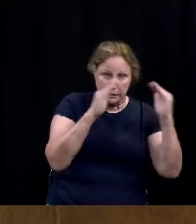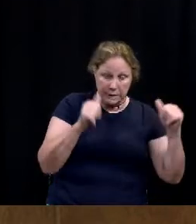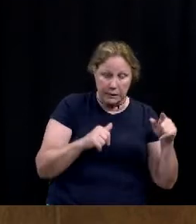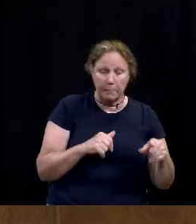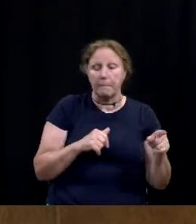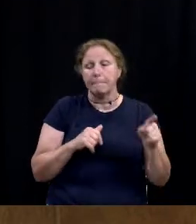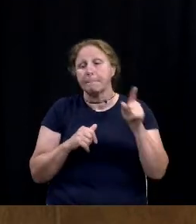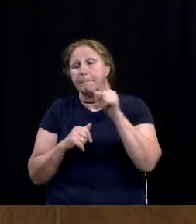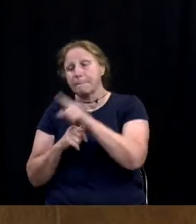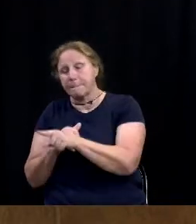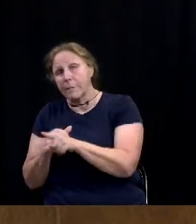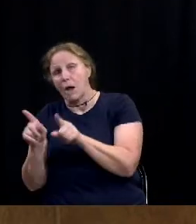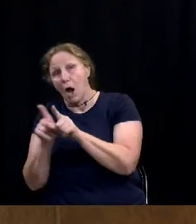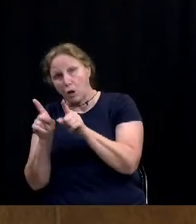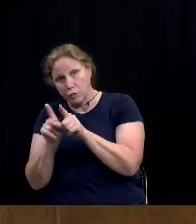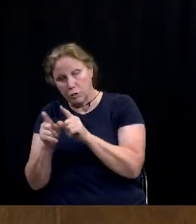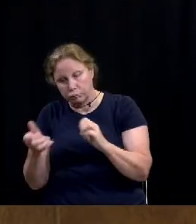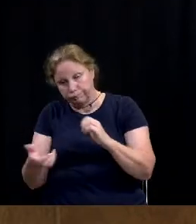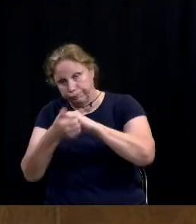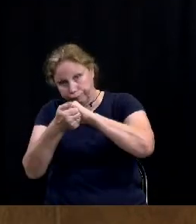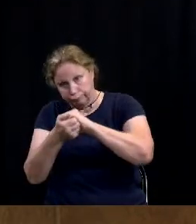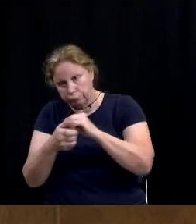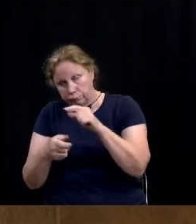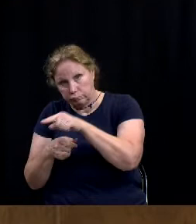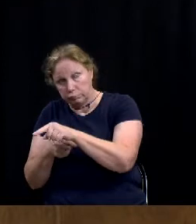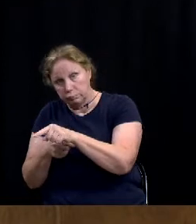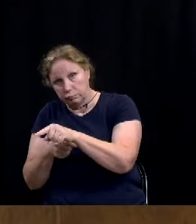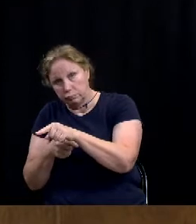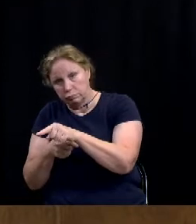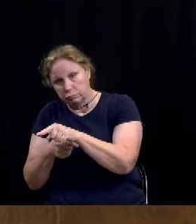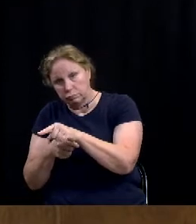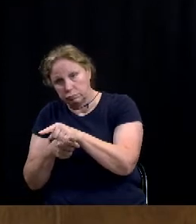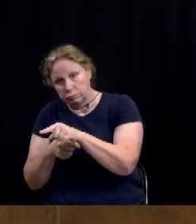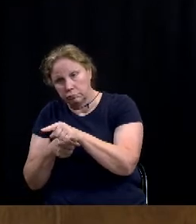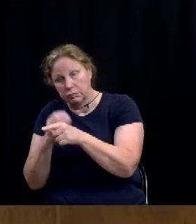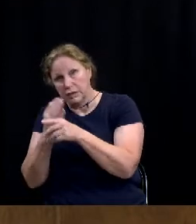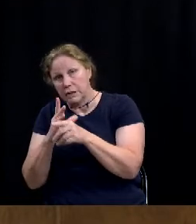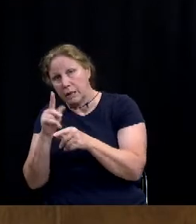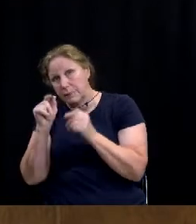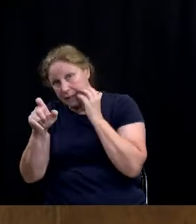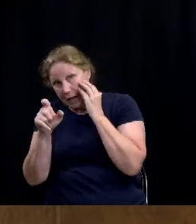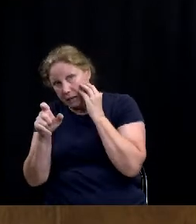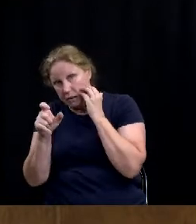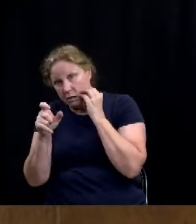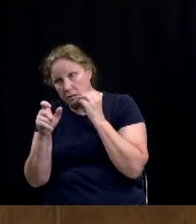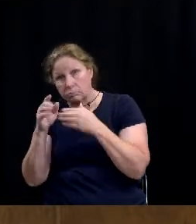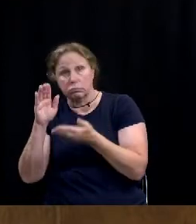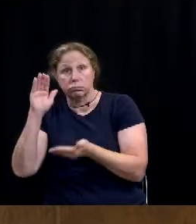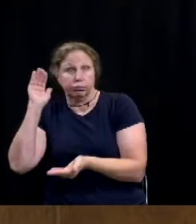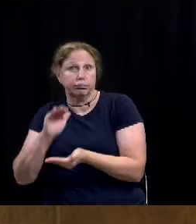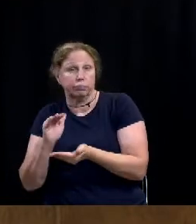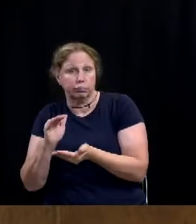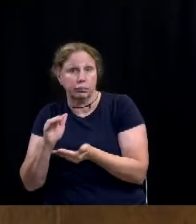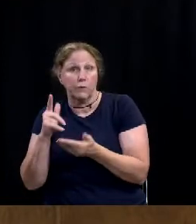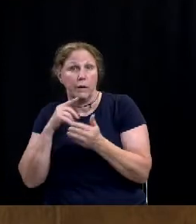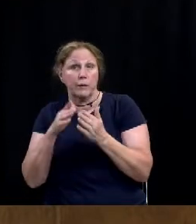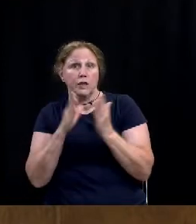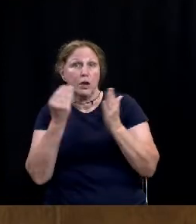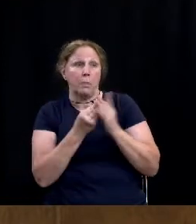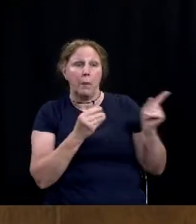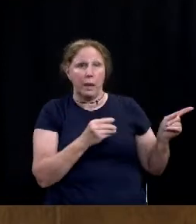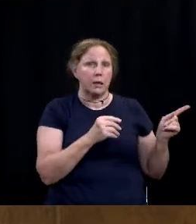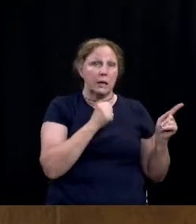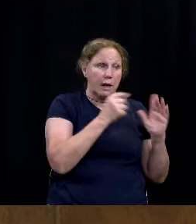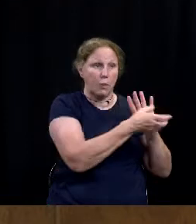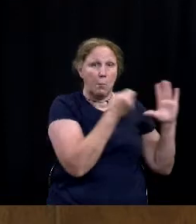and hand-in-hand go with some property tax relief and out of our general fund. So some of this